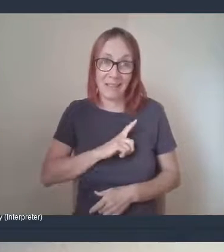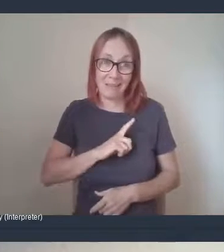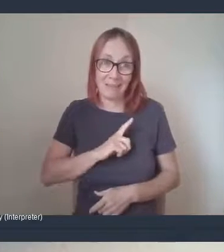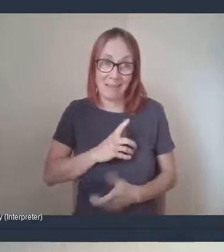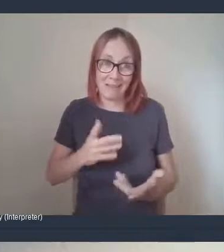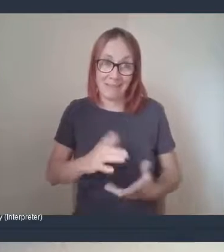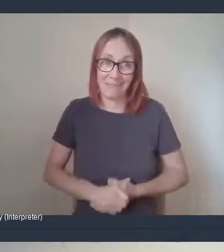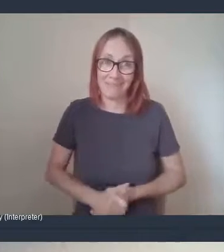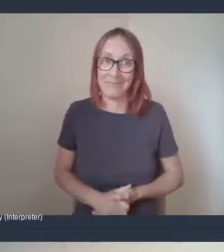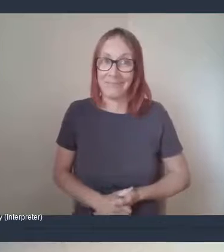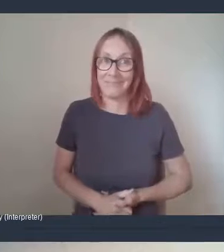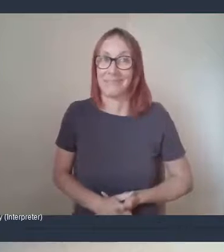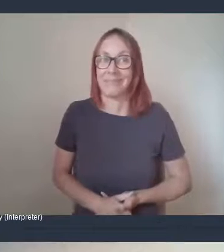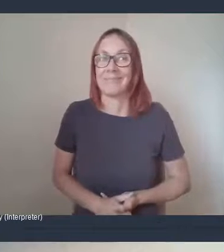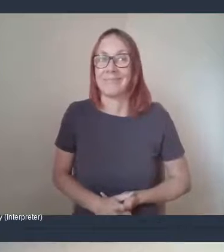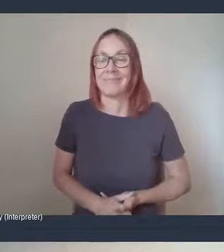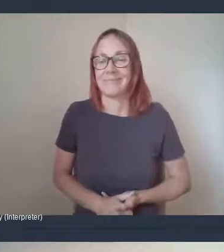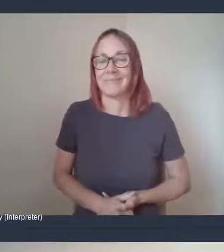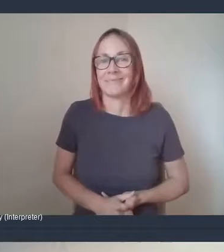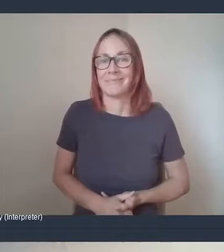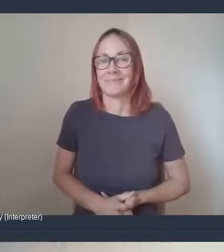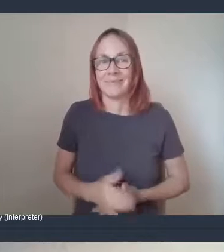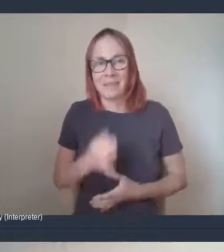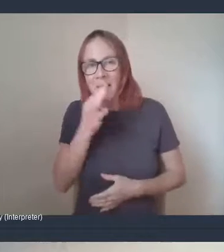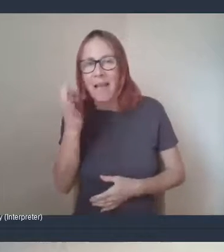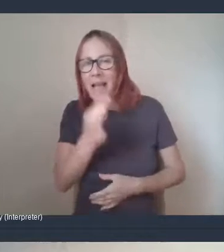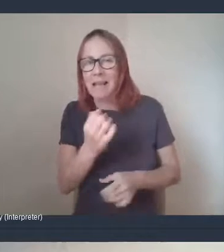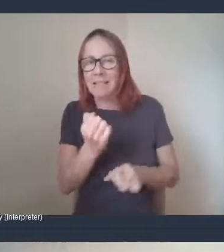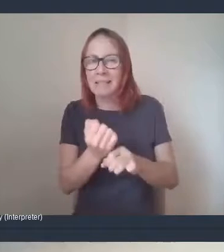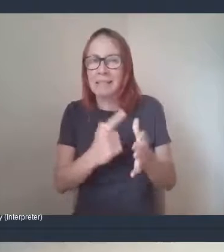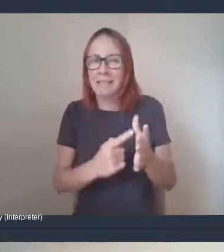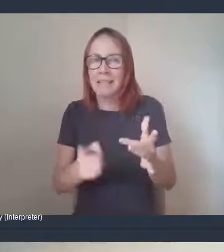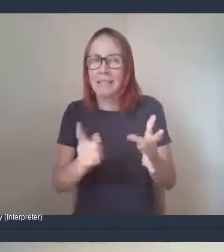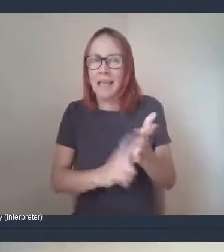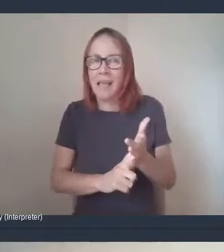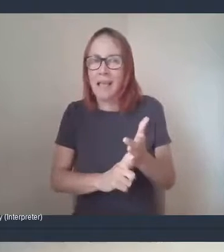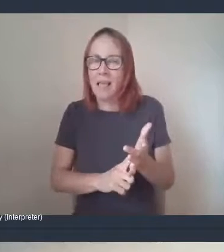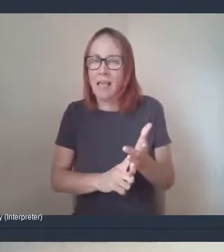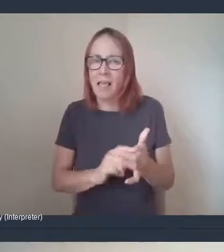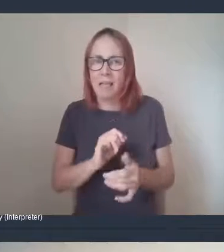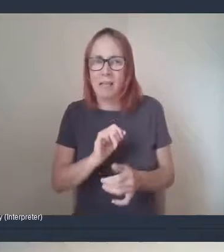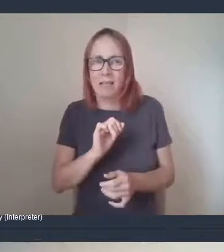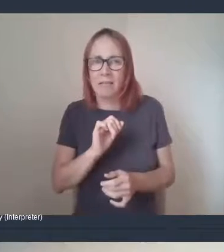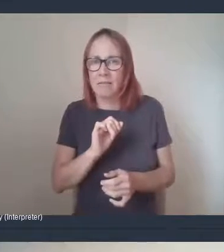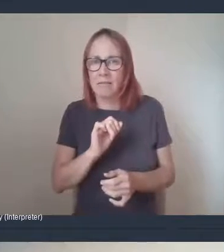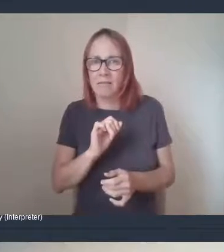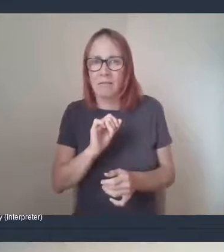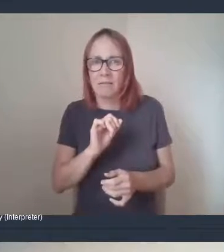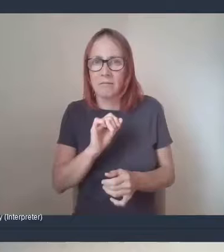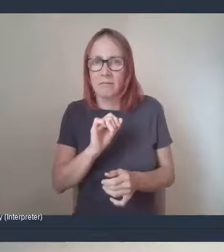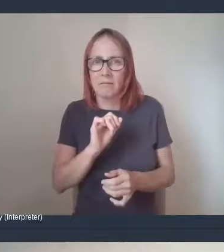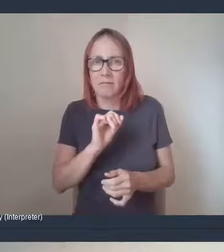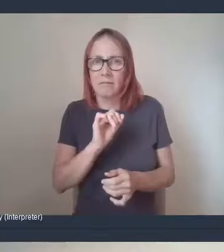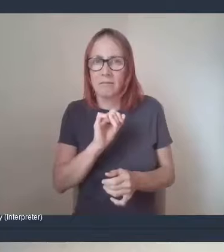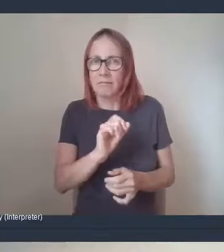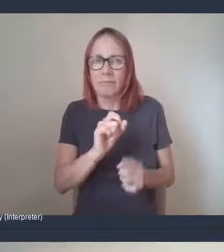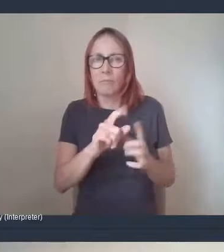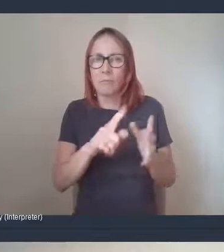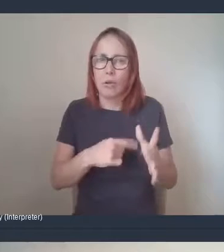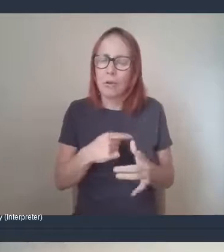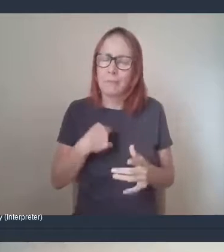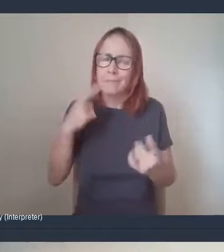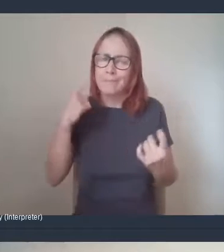I was just asking Gail about basically whether people can still connect, but I was also wondering that